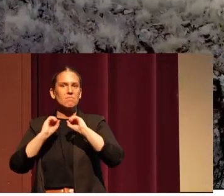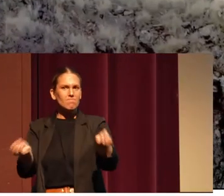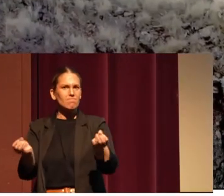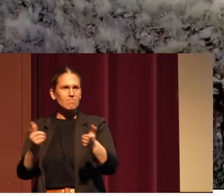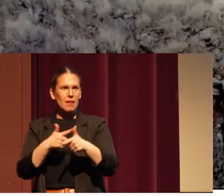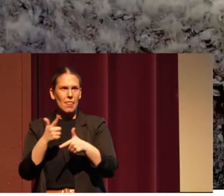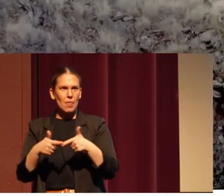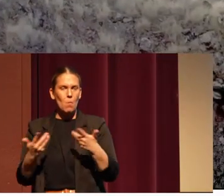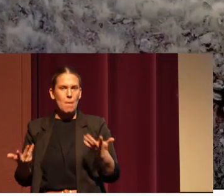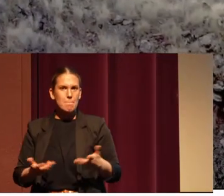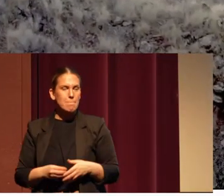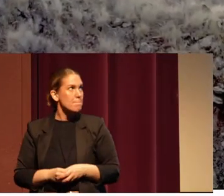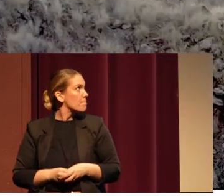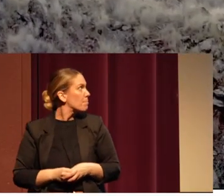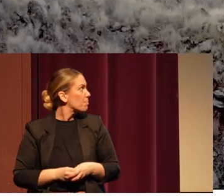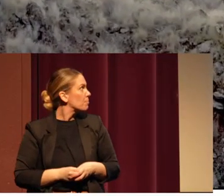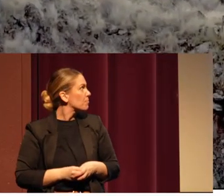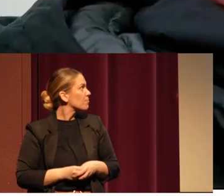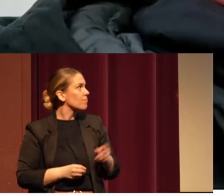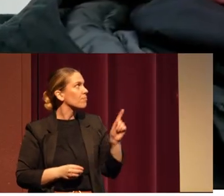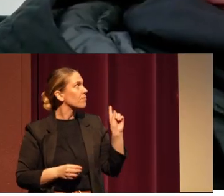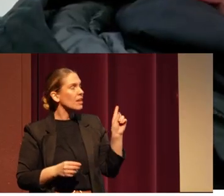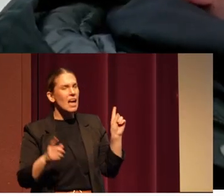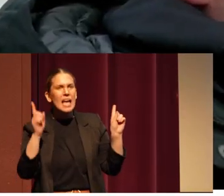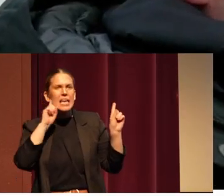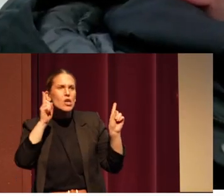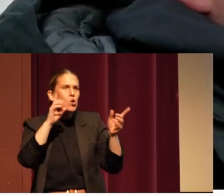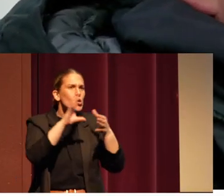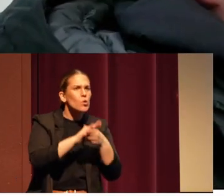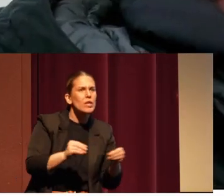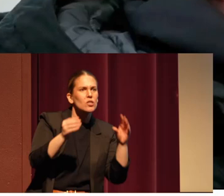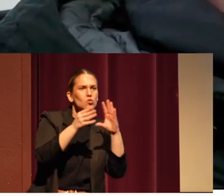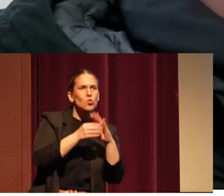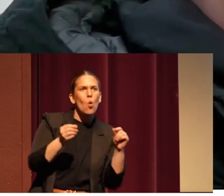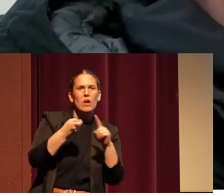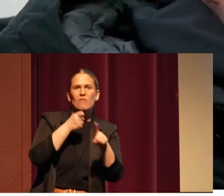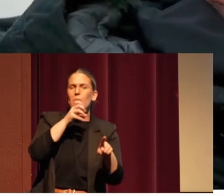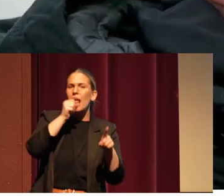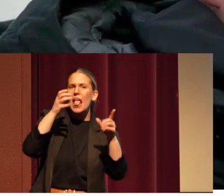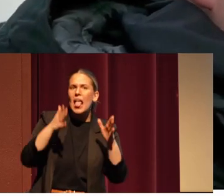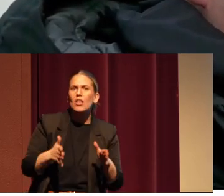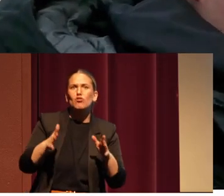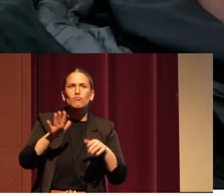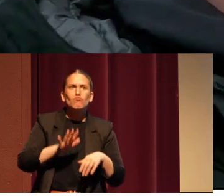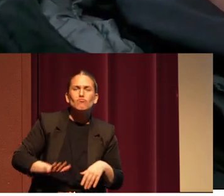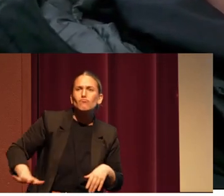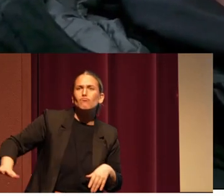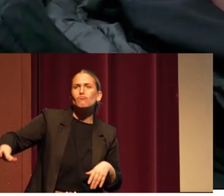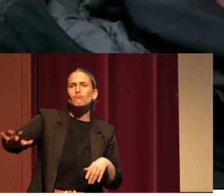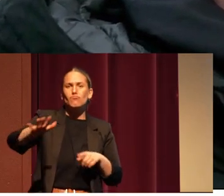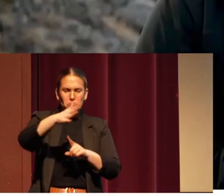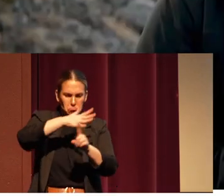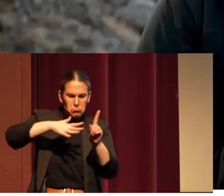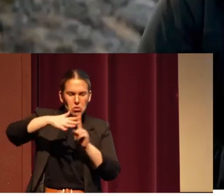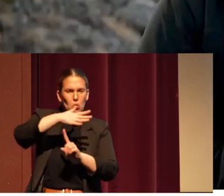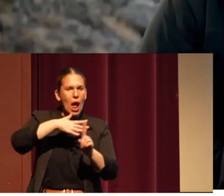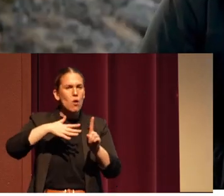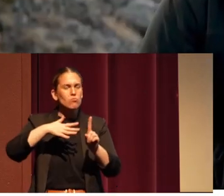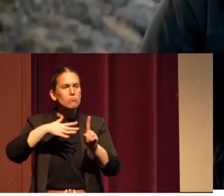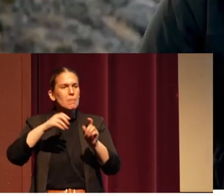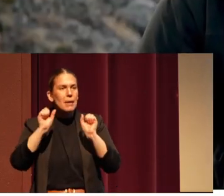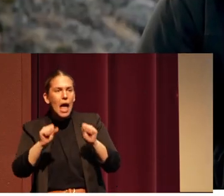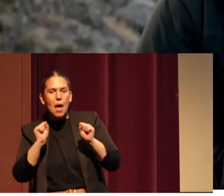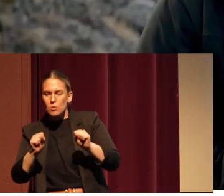Hearing the stories growing up from all the elders that surrounded me, the being able to walk across